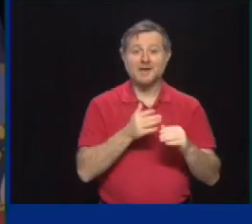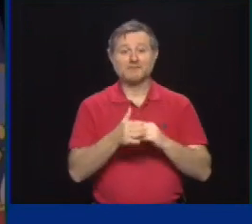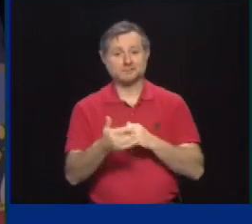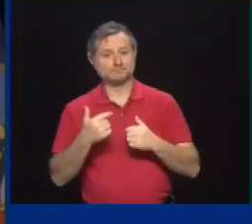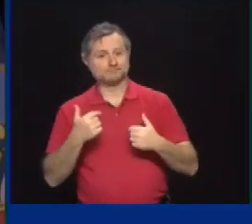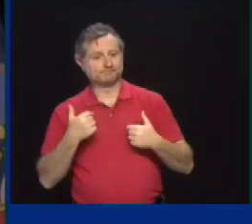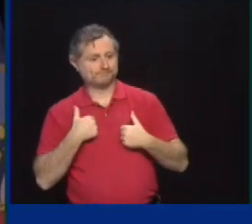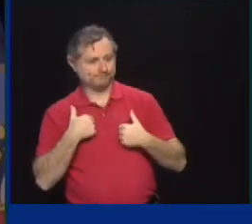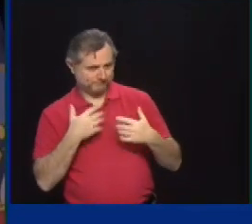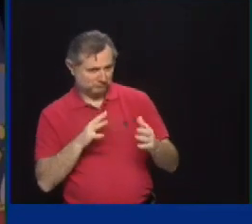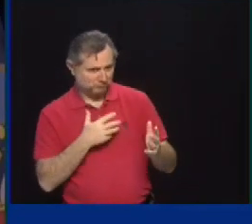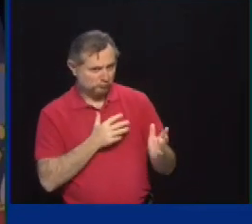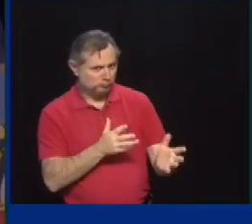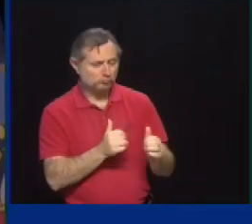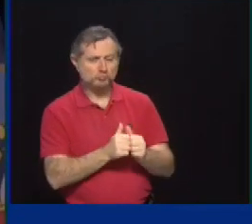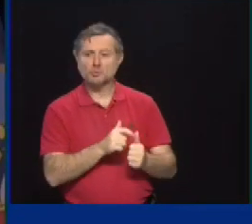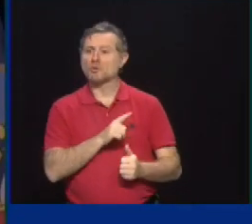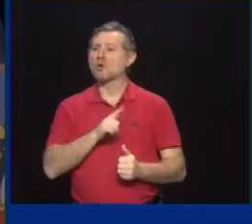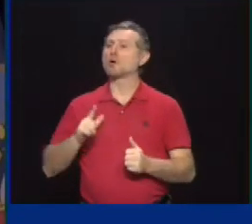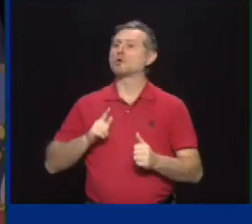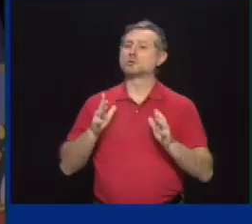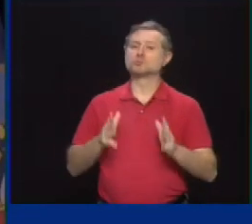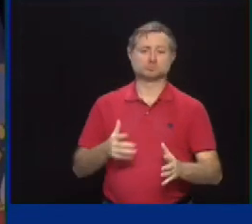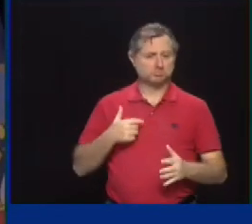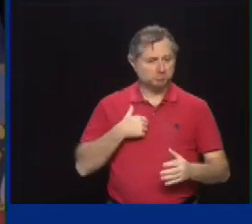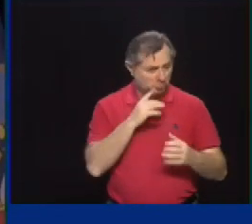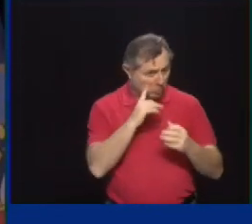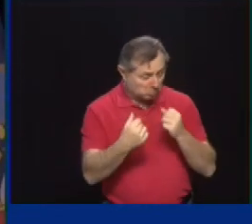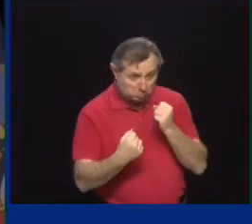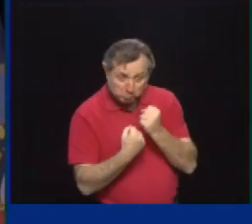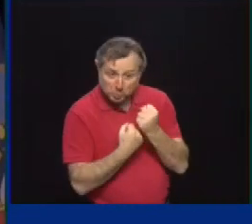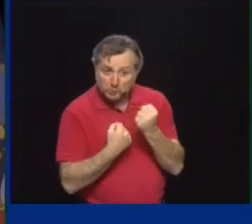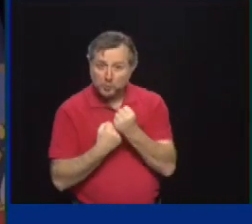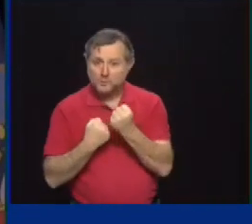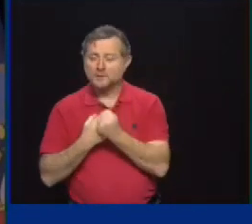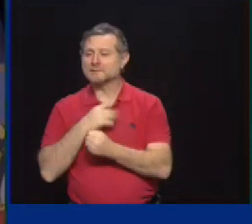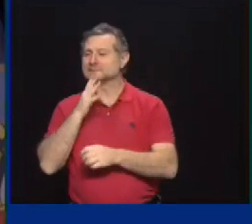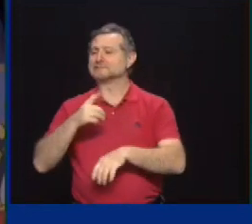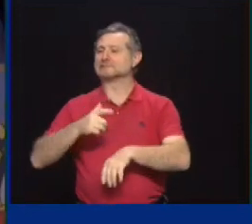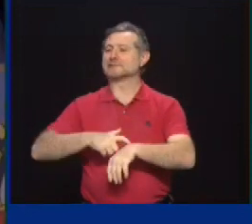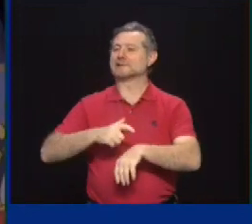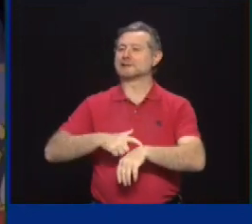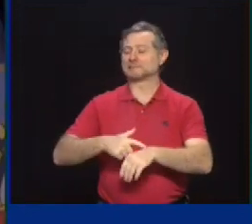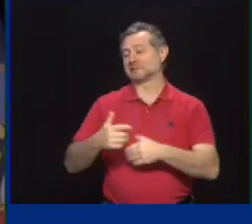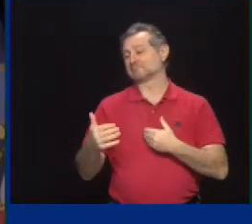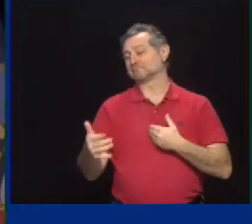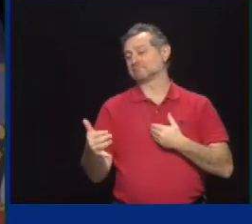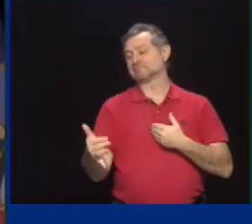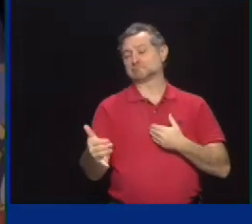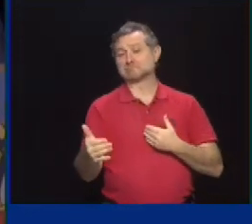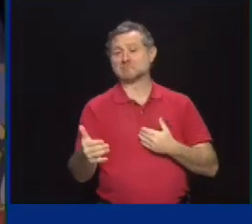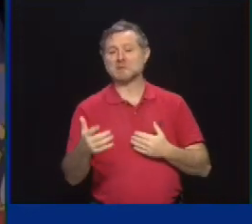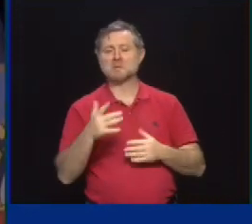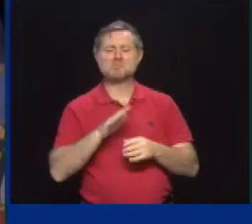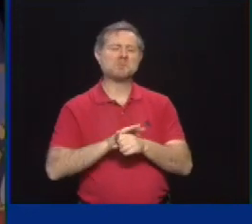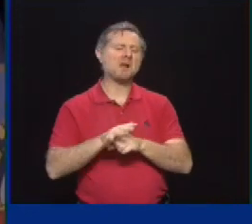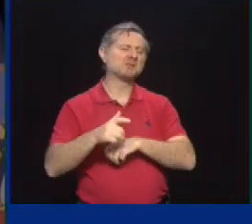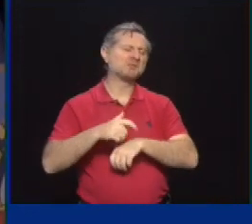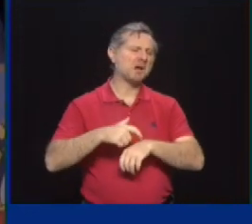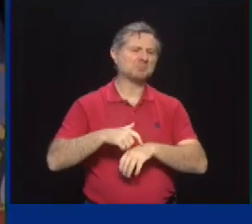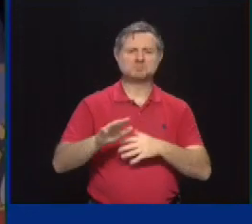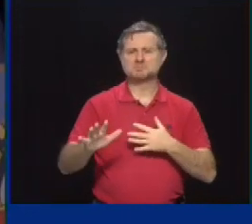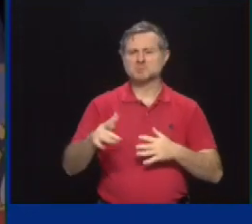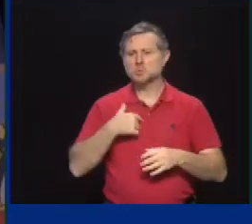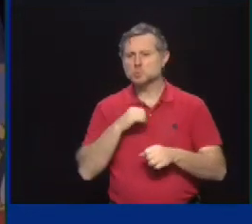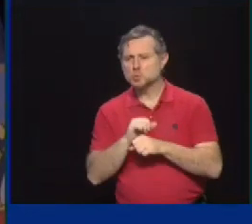to the legislators and garner support for that. So that's really the timeline. There'll be plenty of time to get the job done. So the Buffalo Bills know